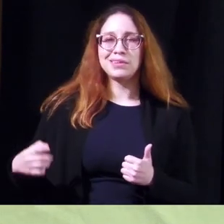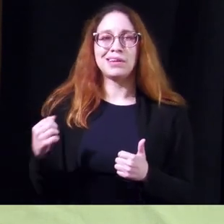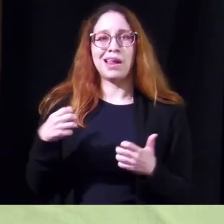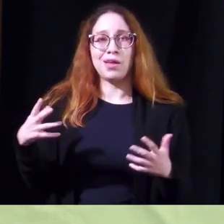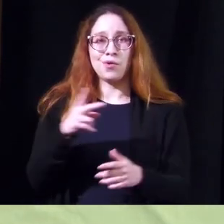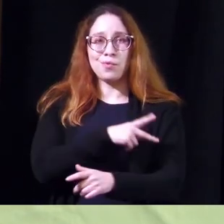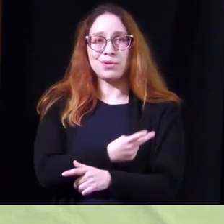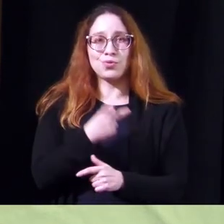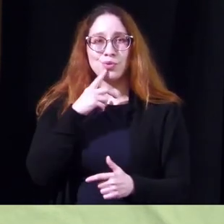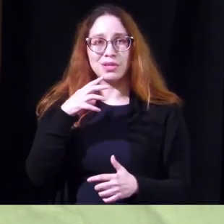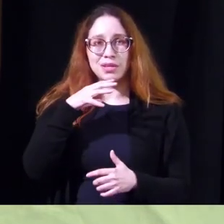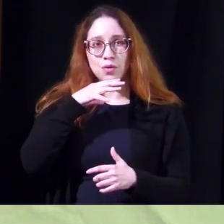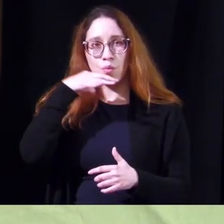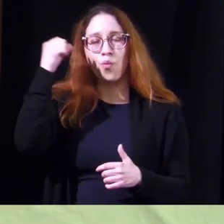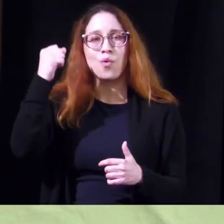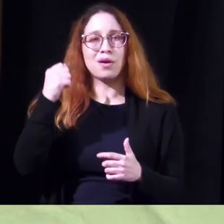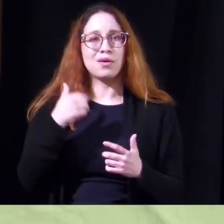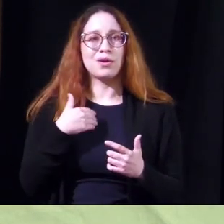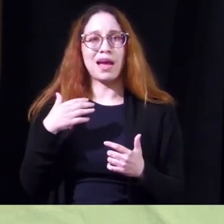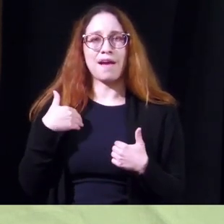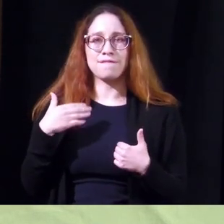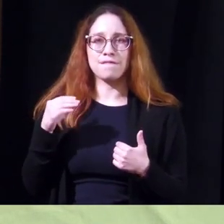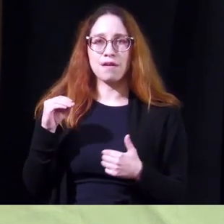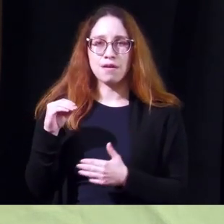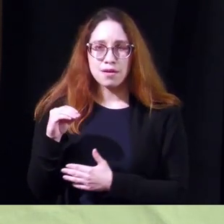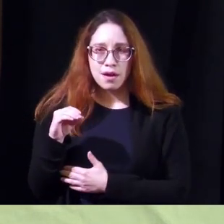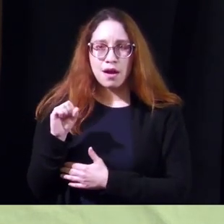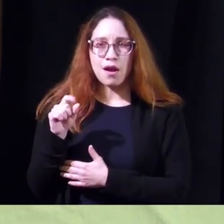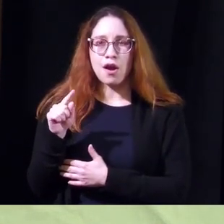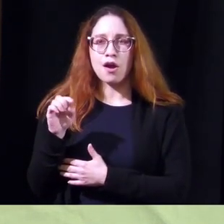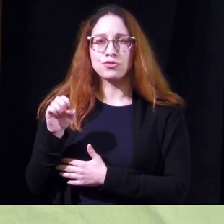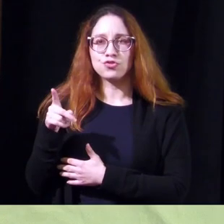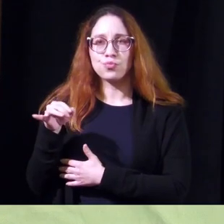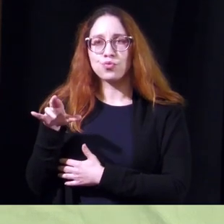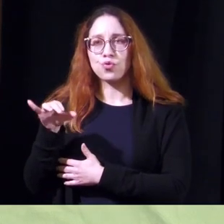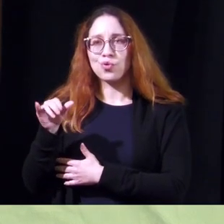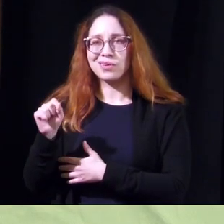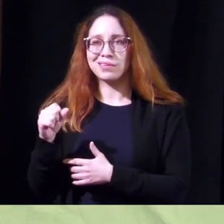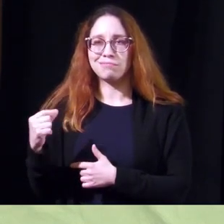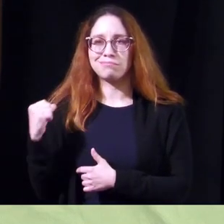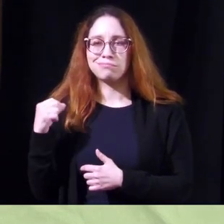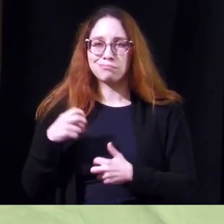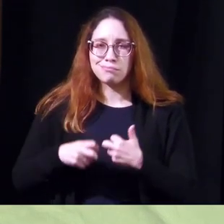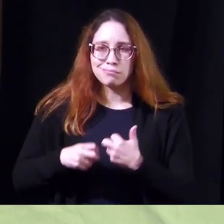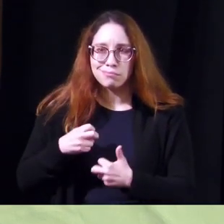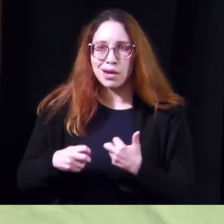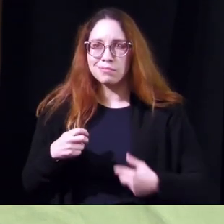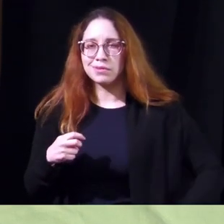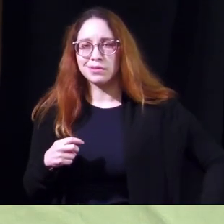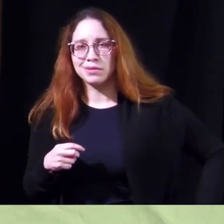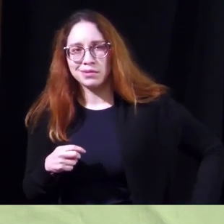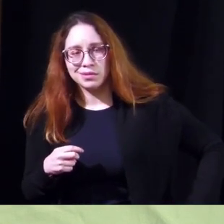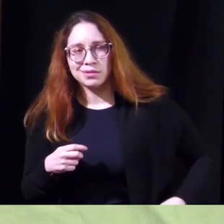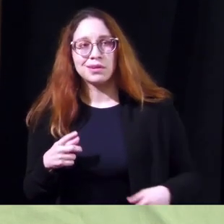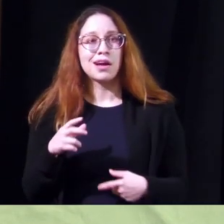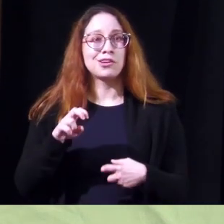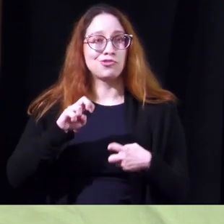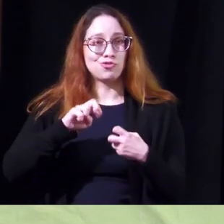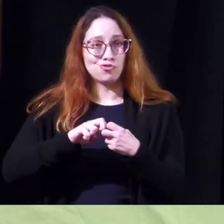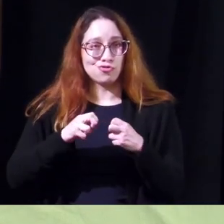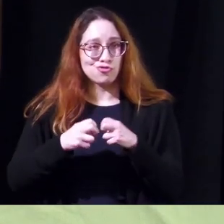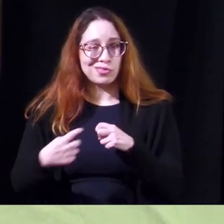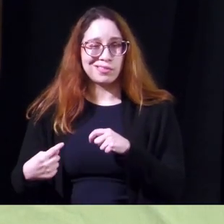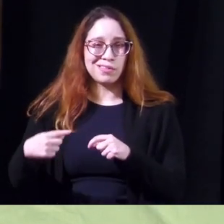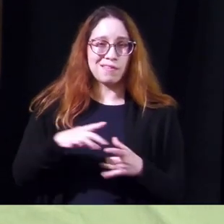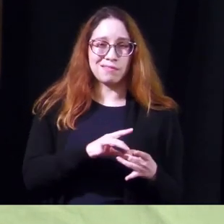especially women as they get older develop osteoporosis their lower back start to give them problems and they are the nerves that go to the